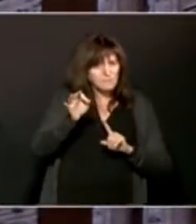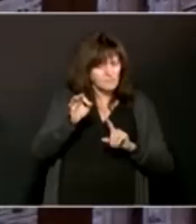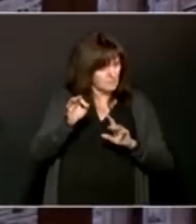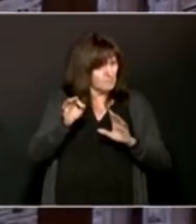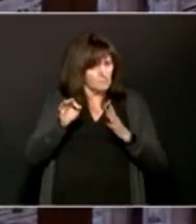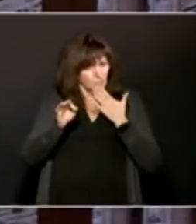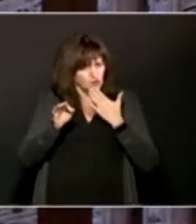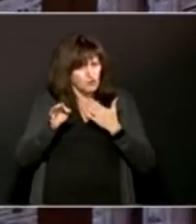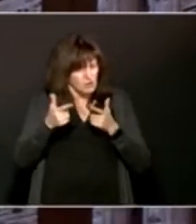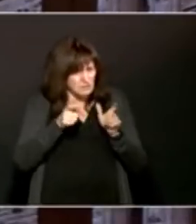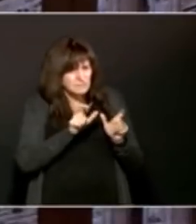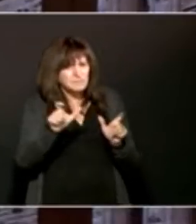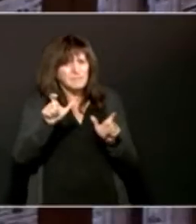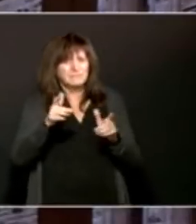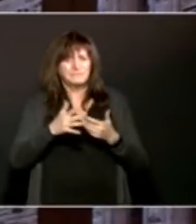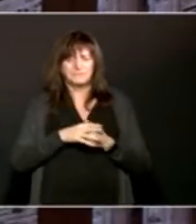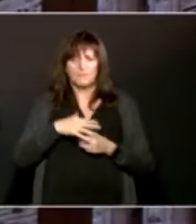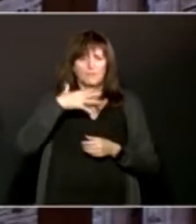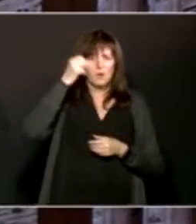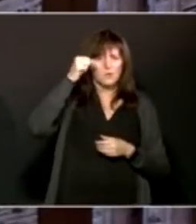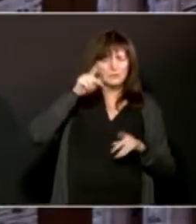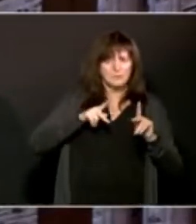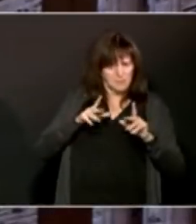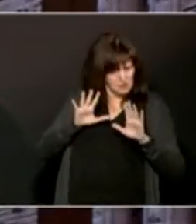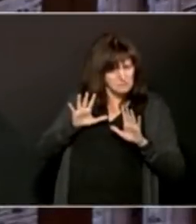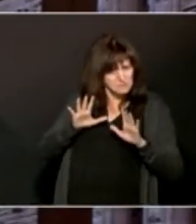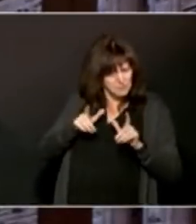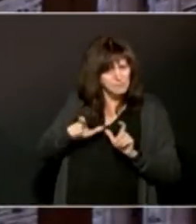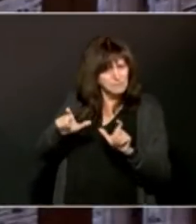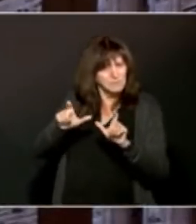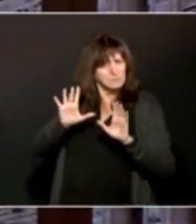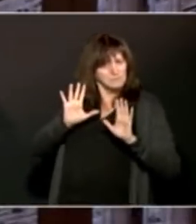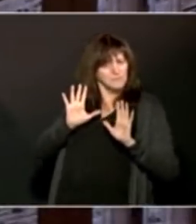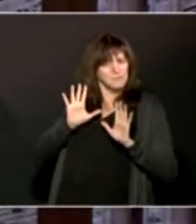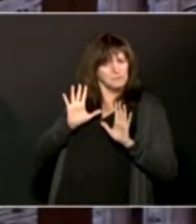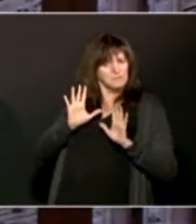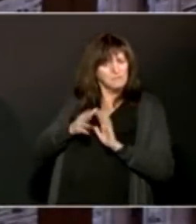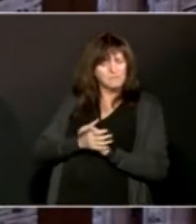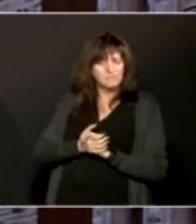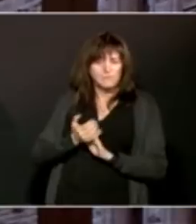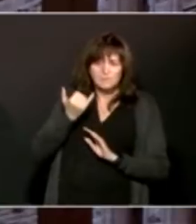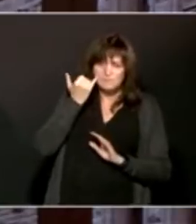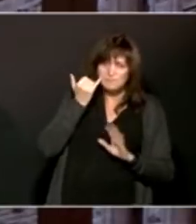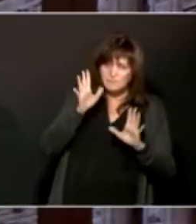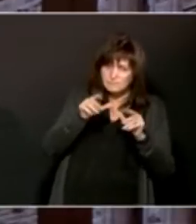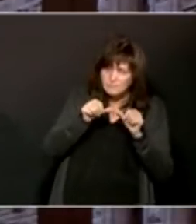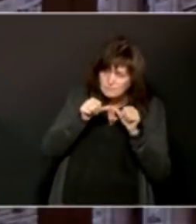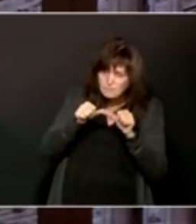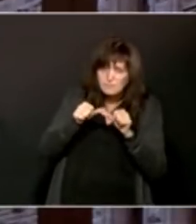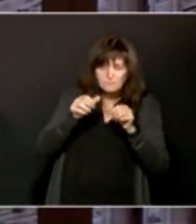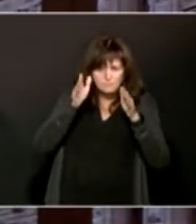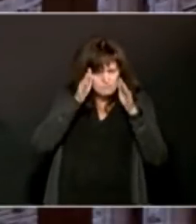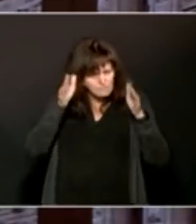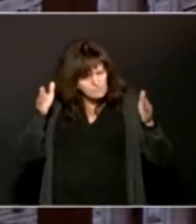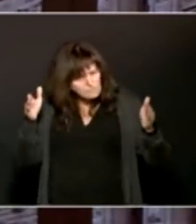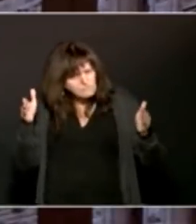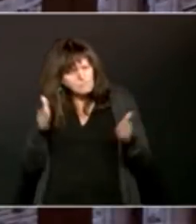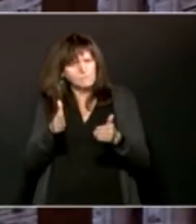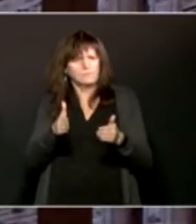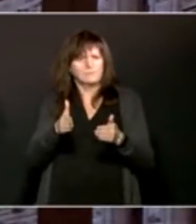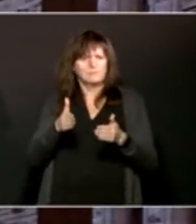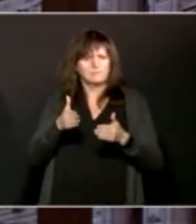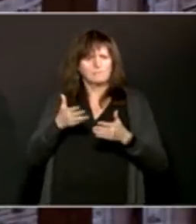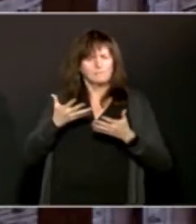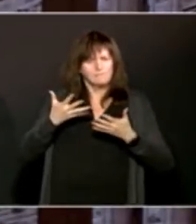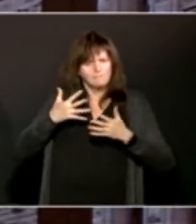with our elderly population in that. So if we keep at it, keep focused, especially keep our guards up